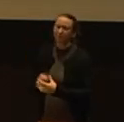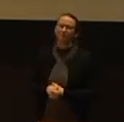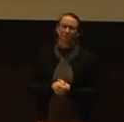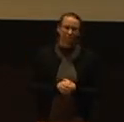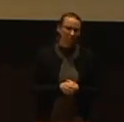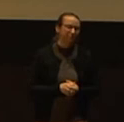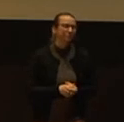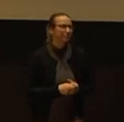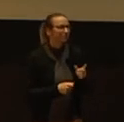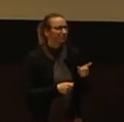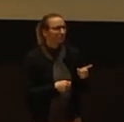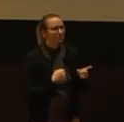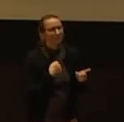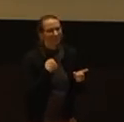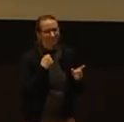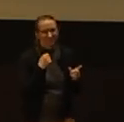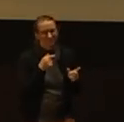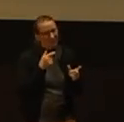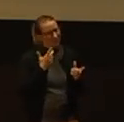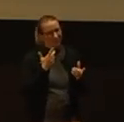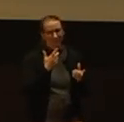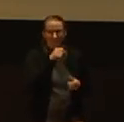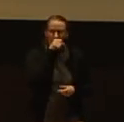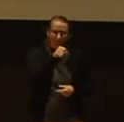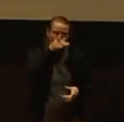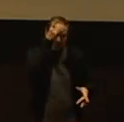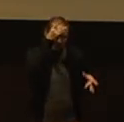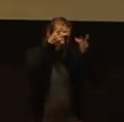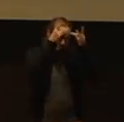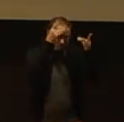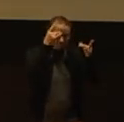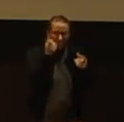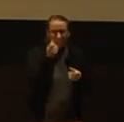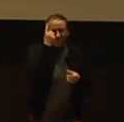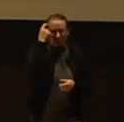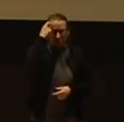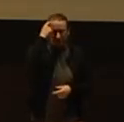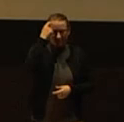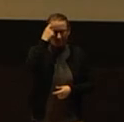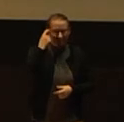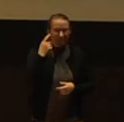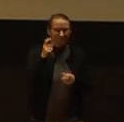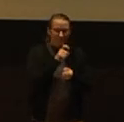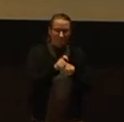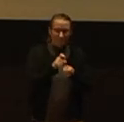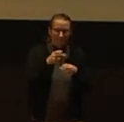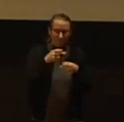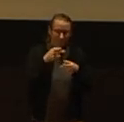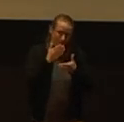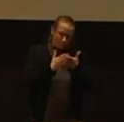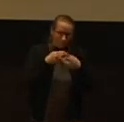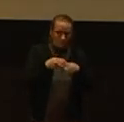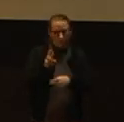So I'm a bit of a brain junkie, and I'd heard about this part of our brain called a reticular activating system. The RAS is